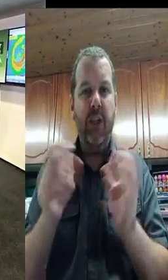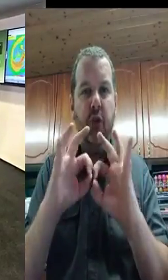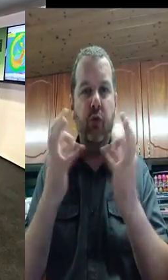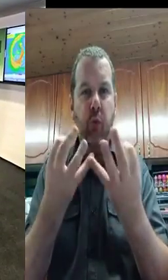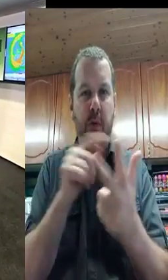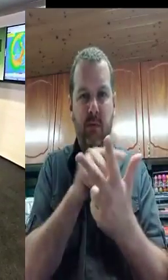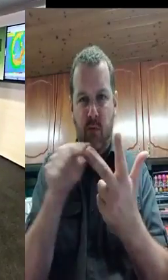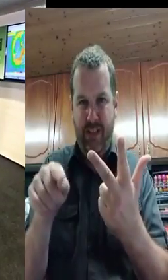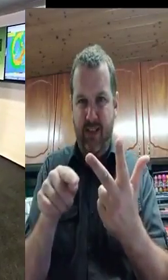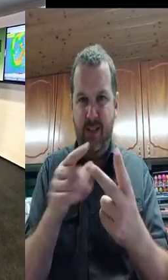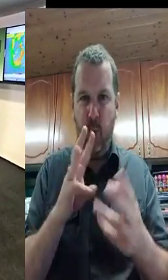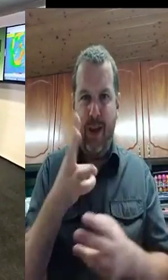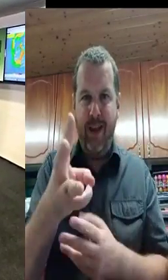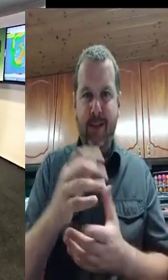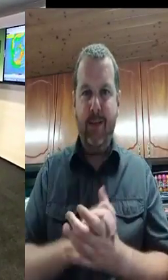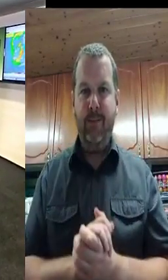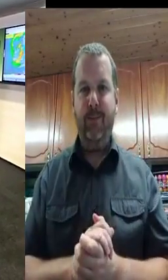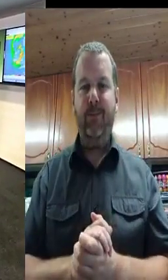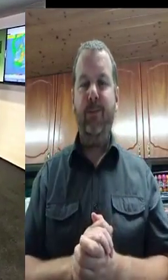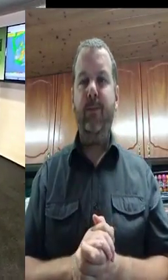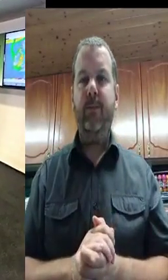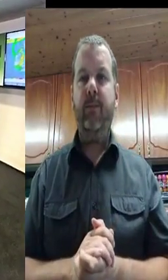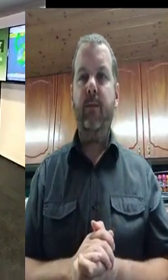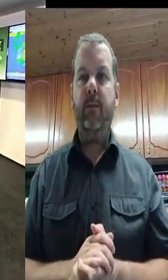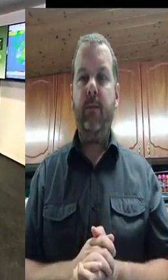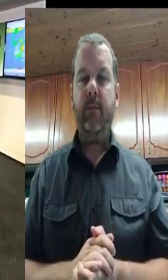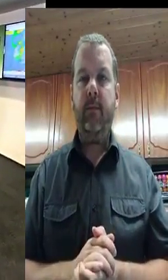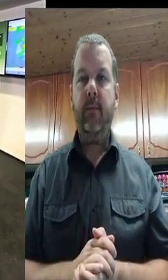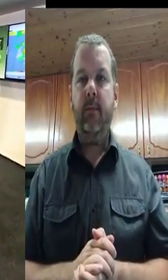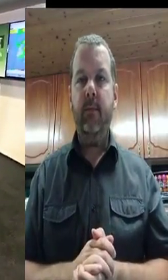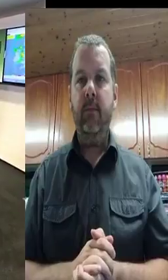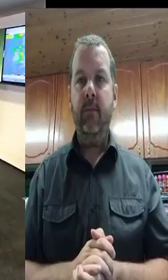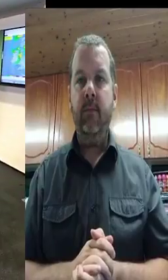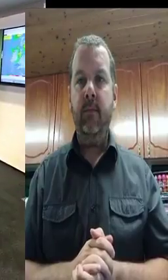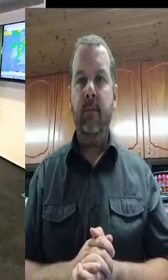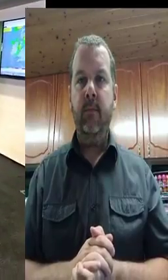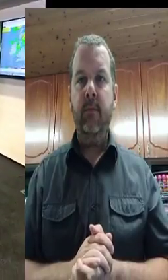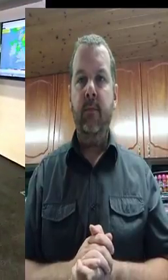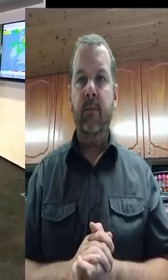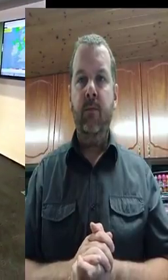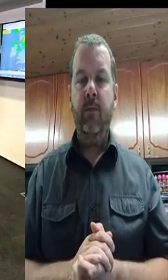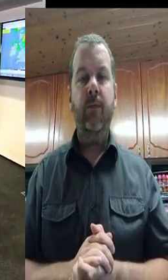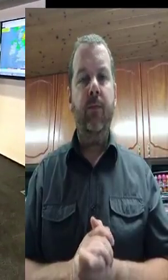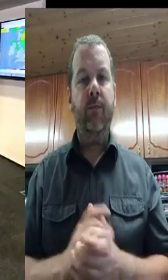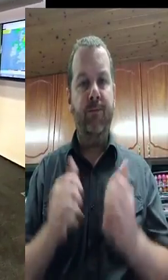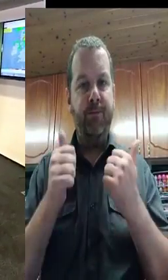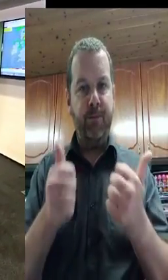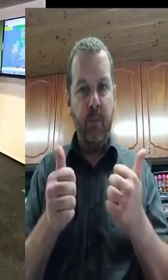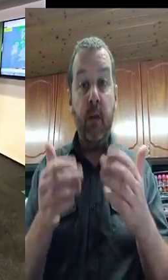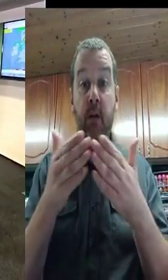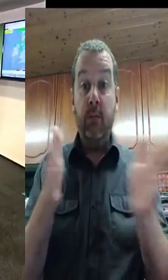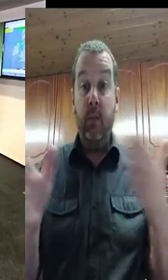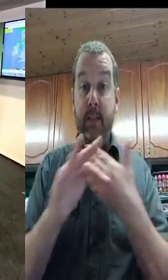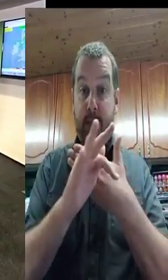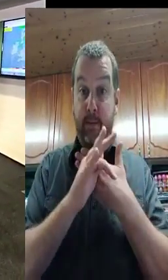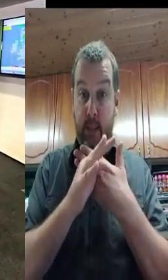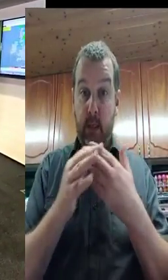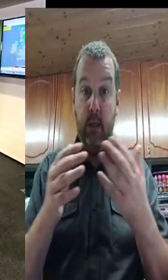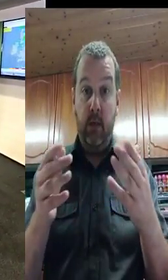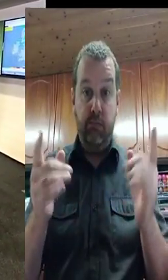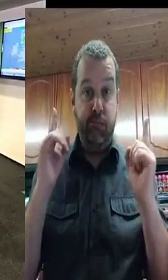And in light with that, we circulated the policy around those who were concerned, those being the parents, the schools,